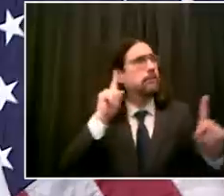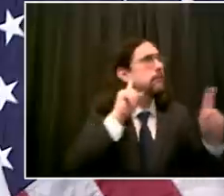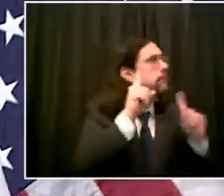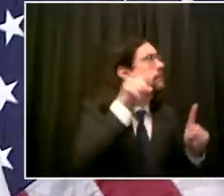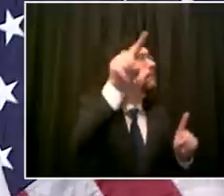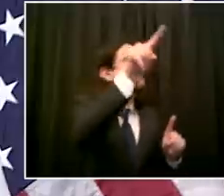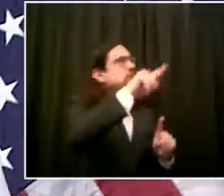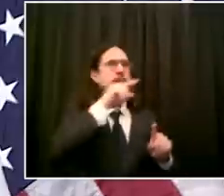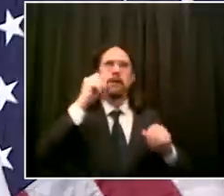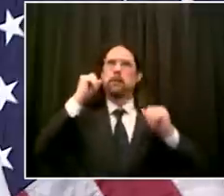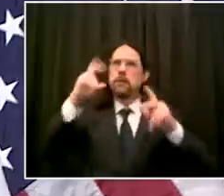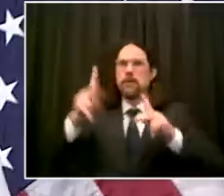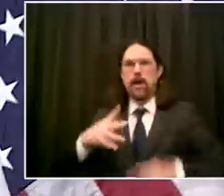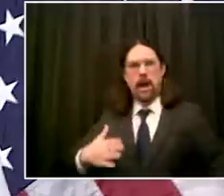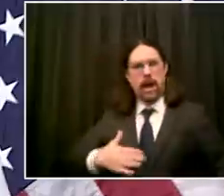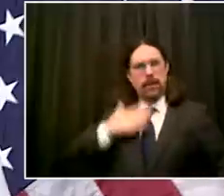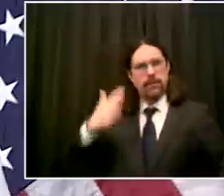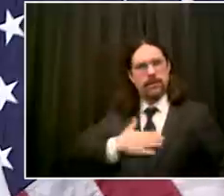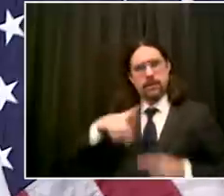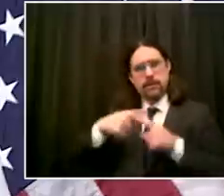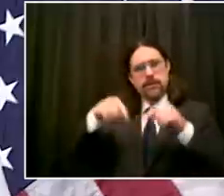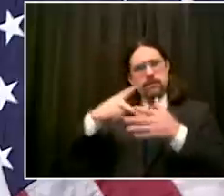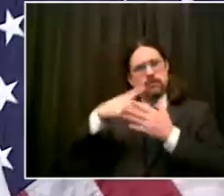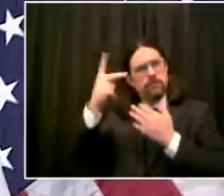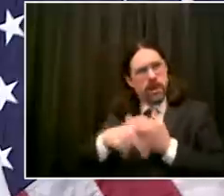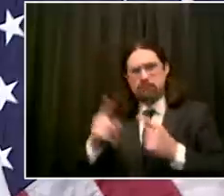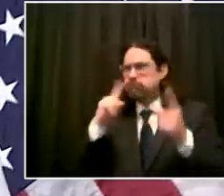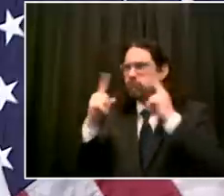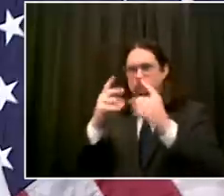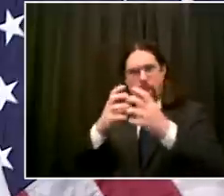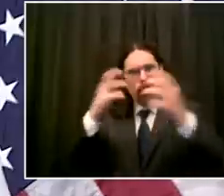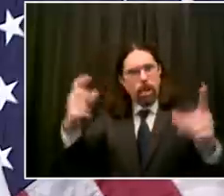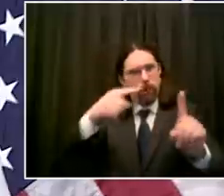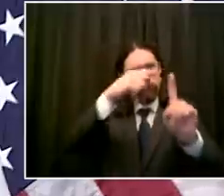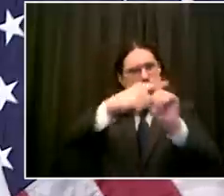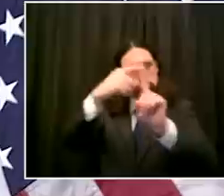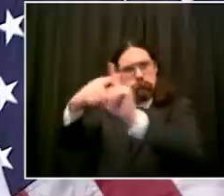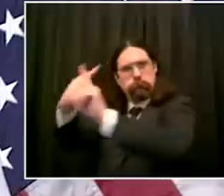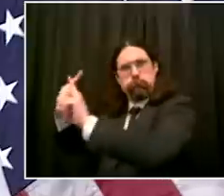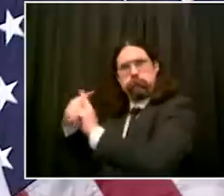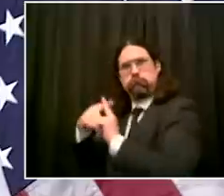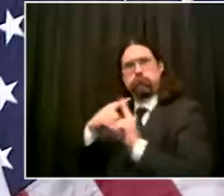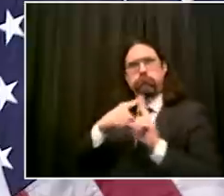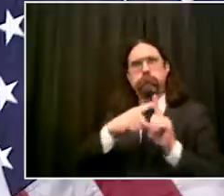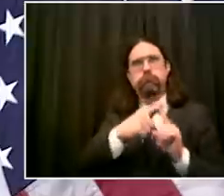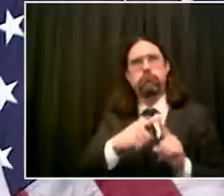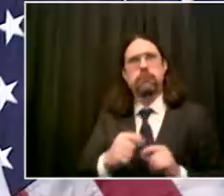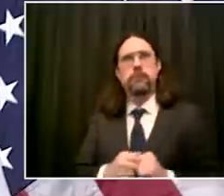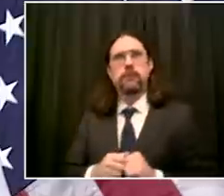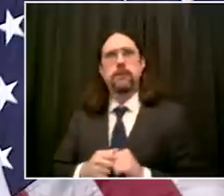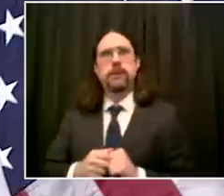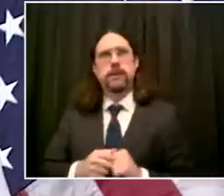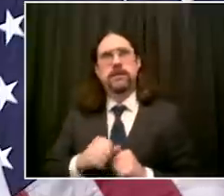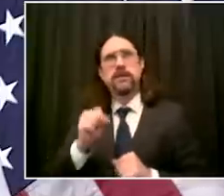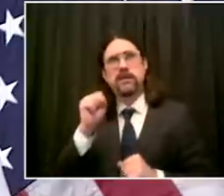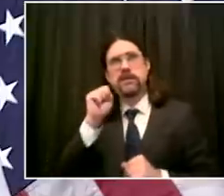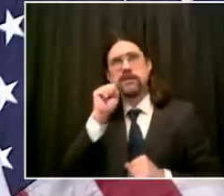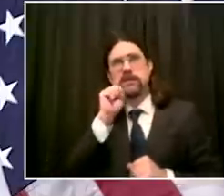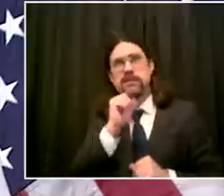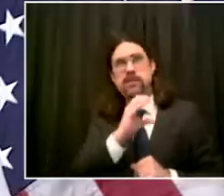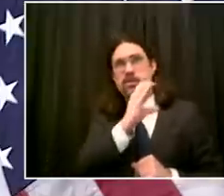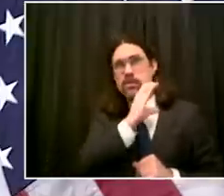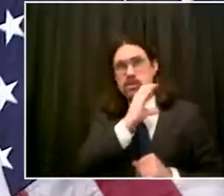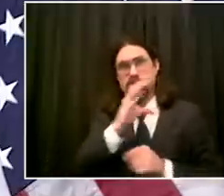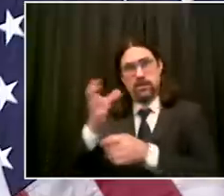are benefiting from the food program particularly the deliveries to the door of folks who can't get out seniors and folks with disabilities